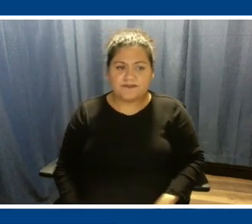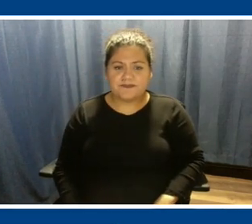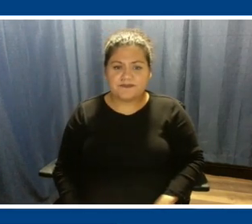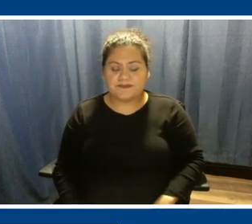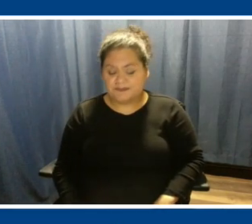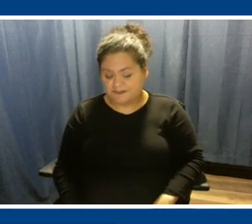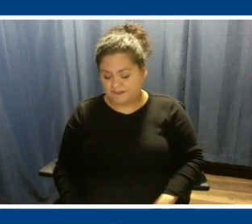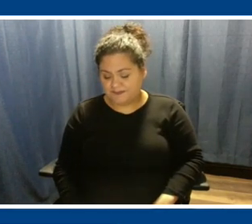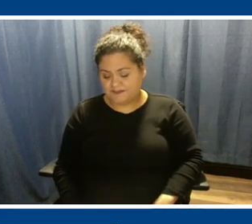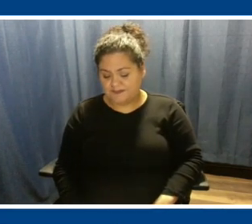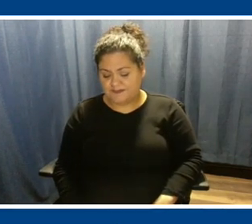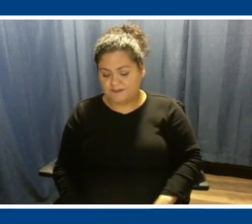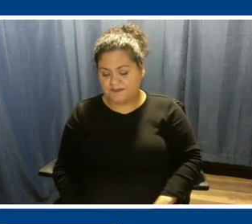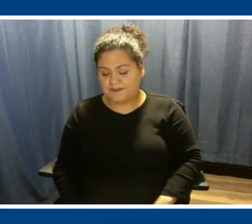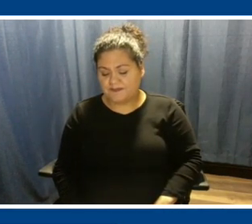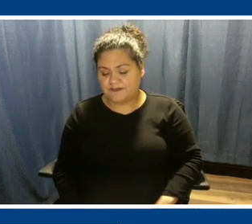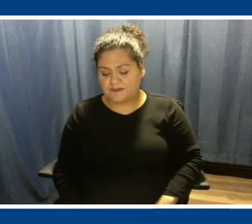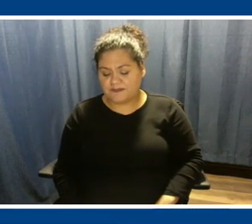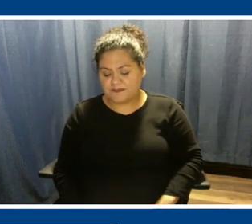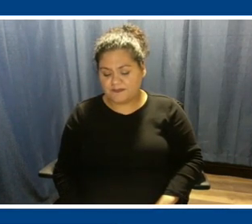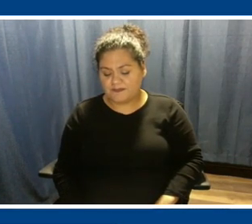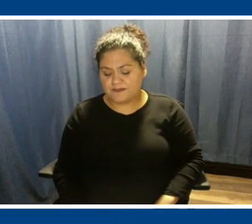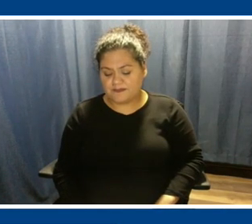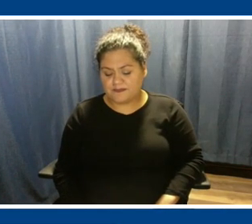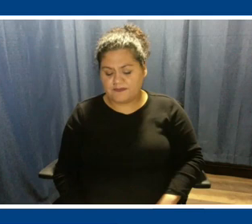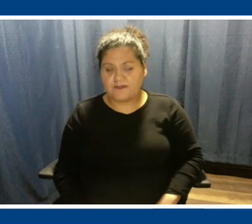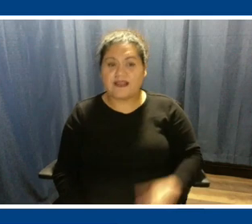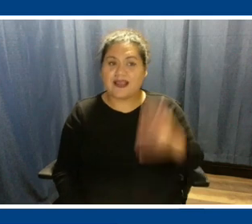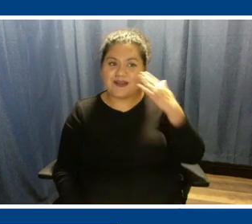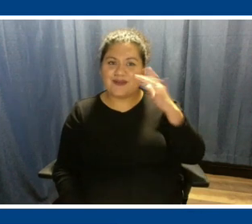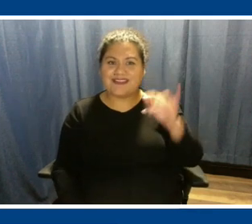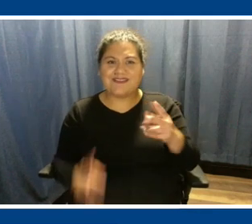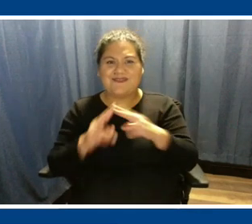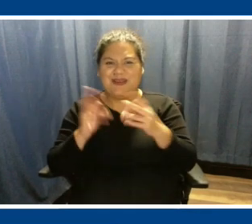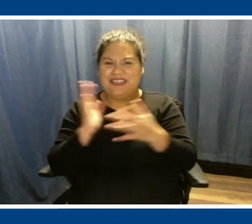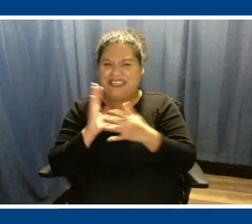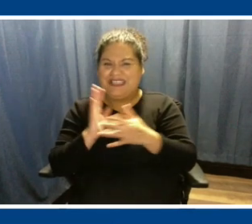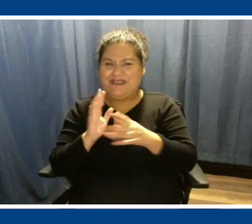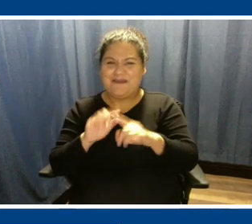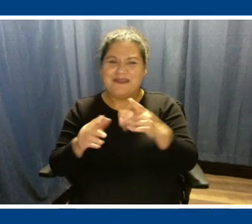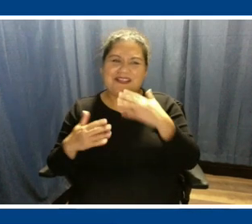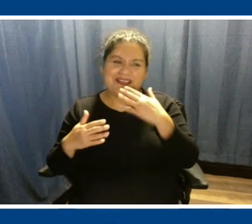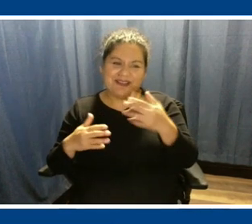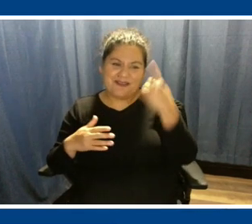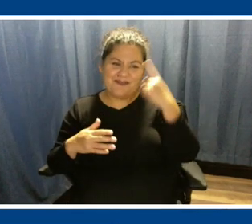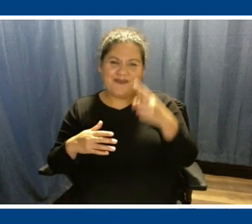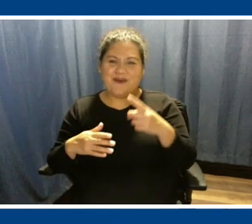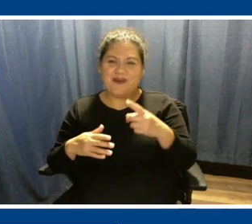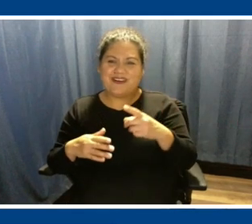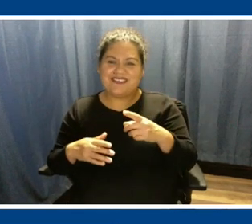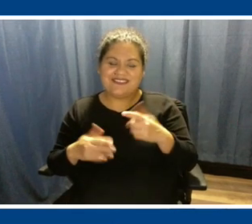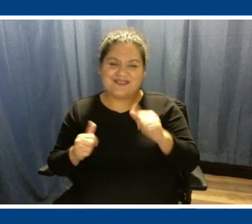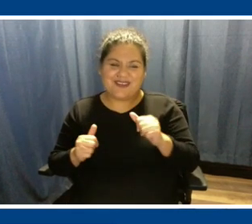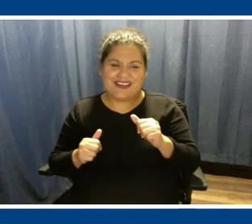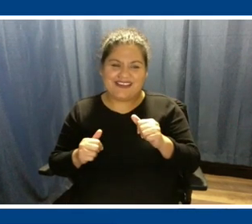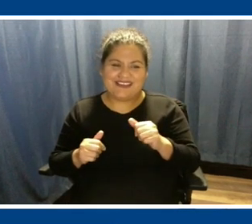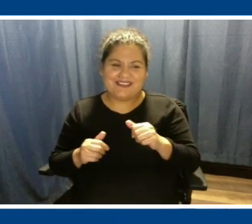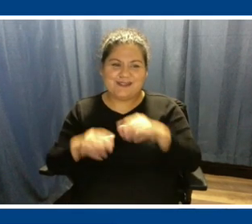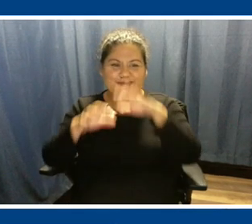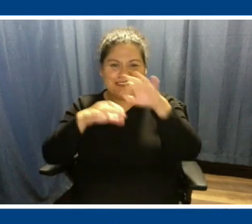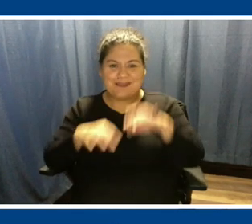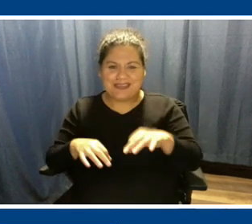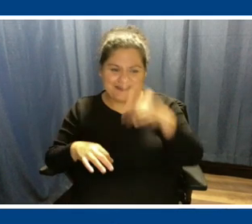Thanks, Angelina. That's pretty technical. But thanks for you trying to break it down for us.